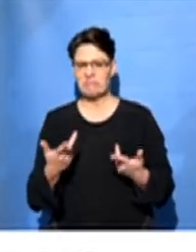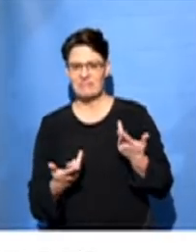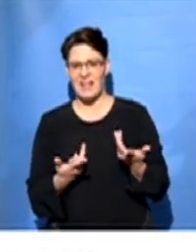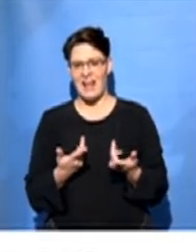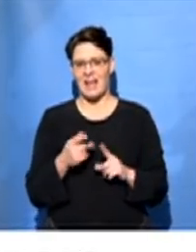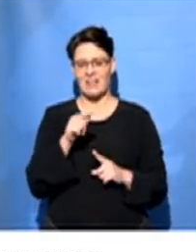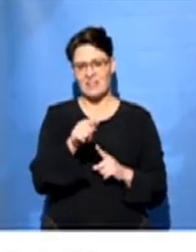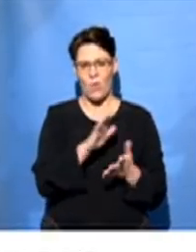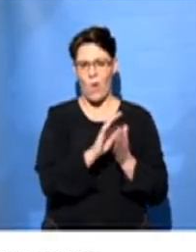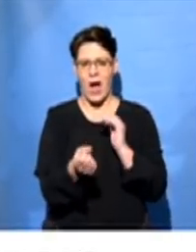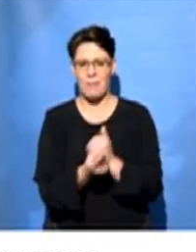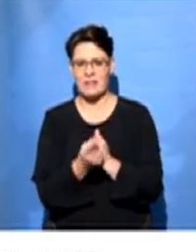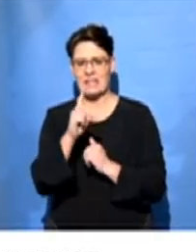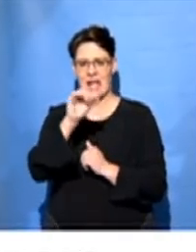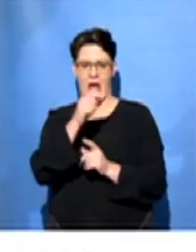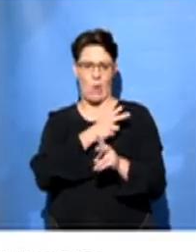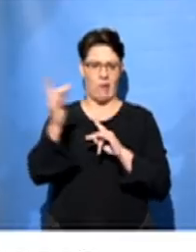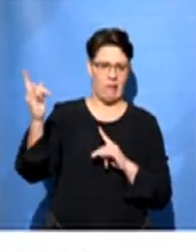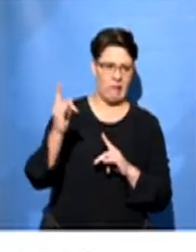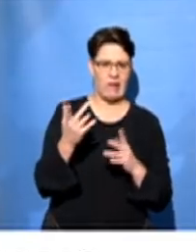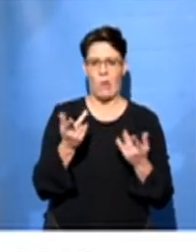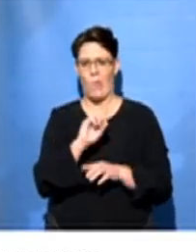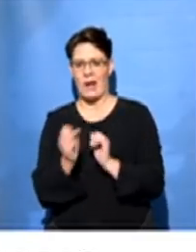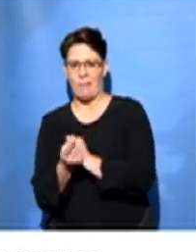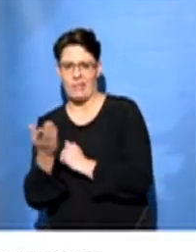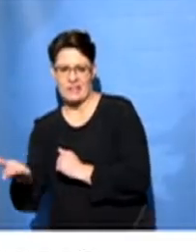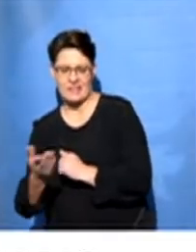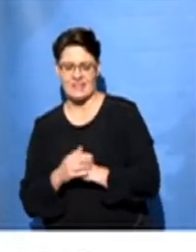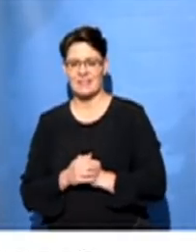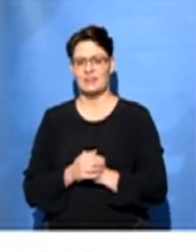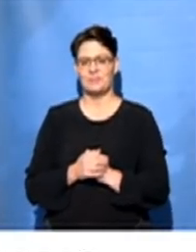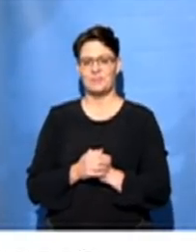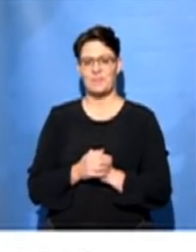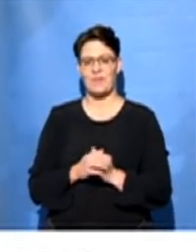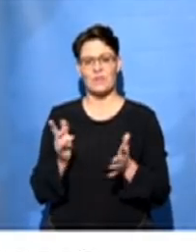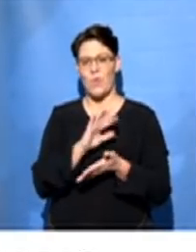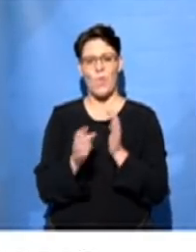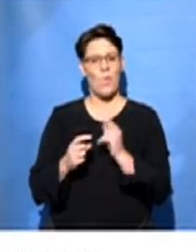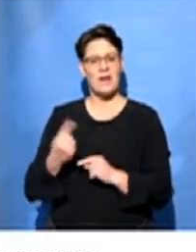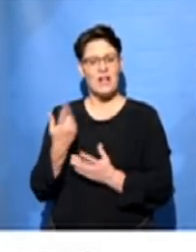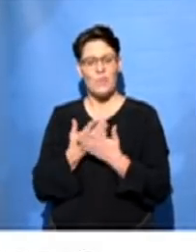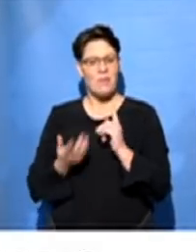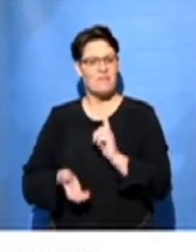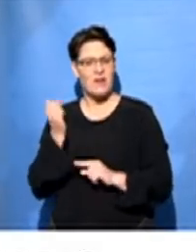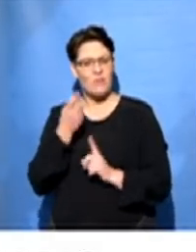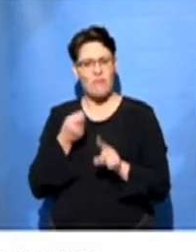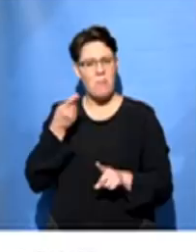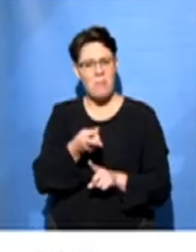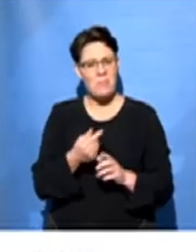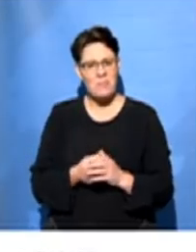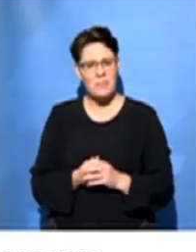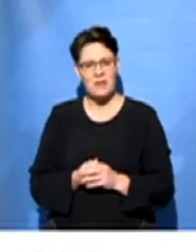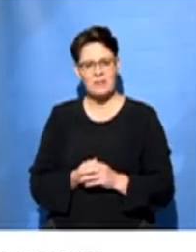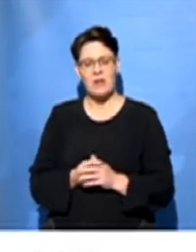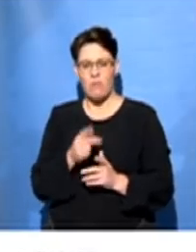on there, like what happens if DA wins, those type of things. Okay. So what else can we find out from these things?